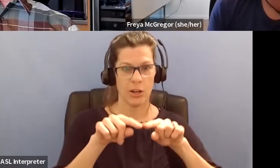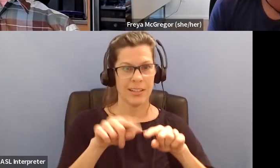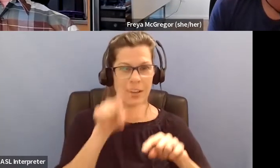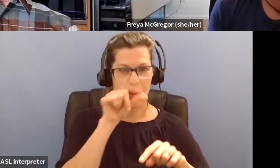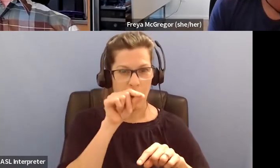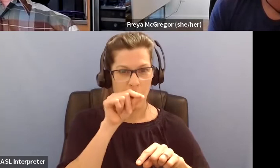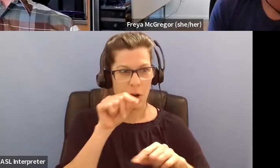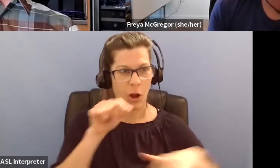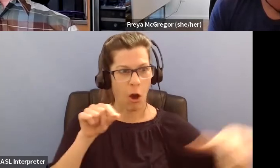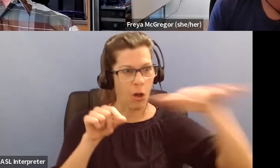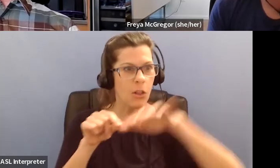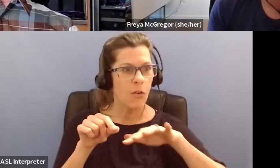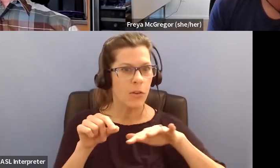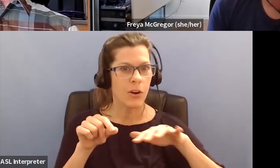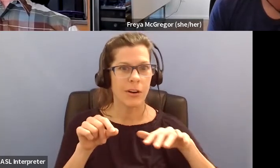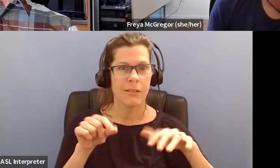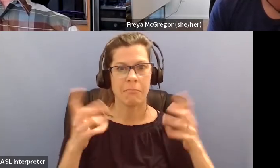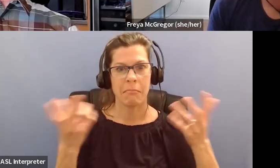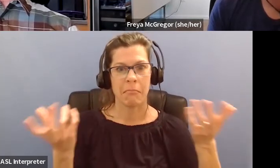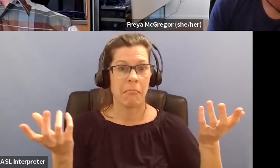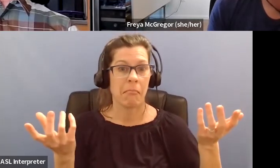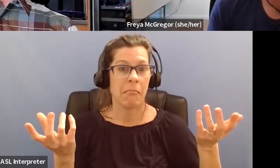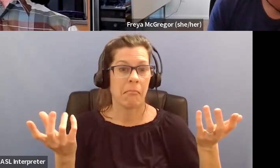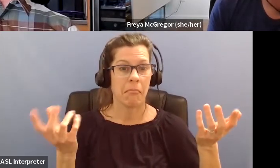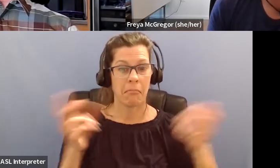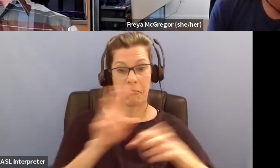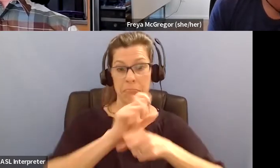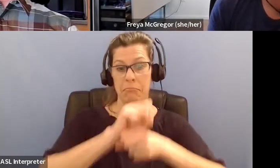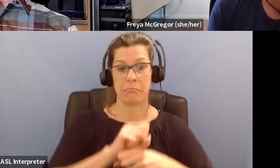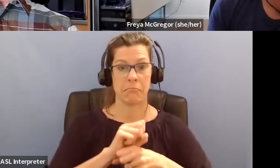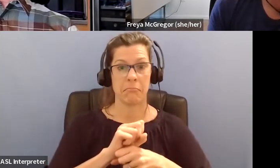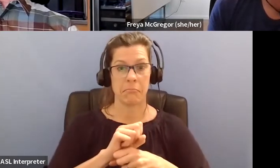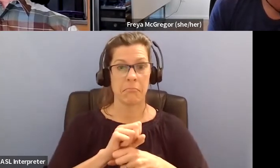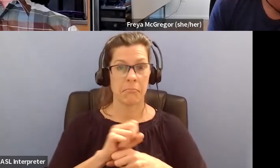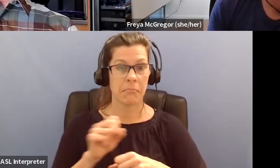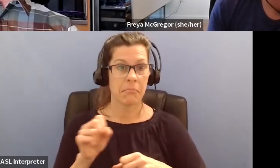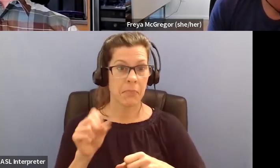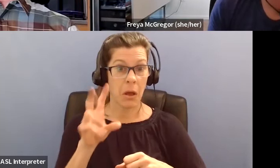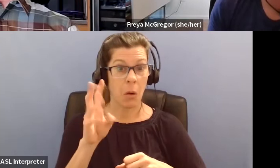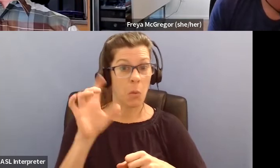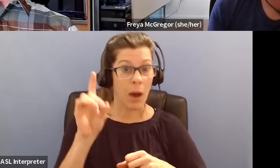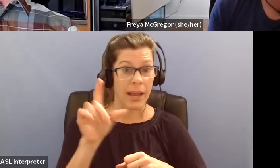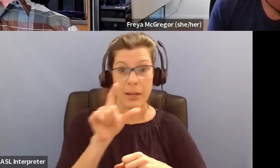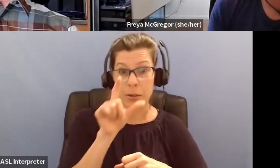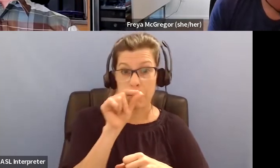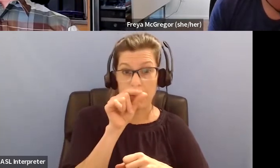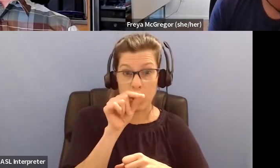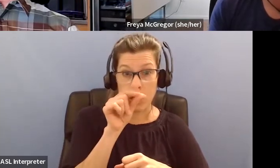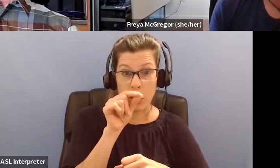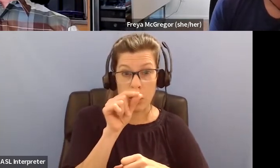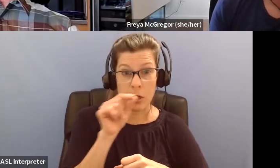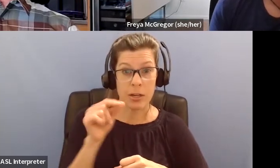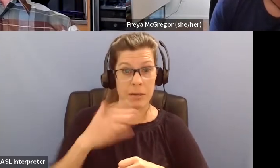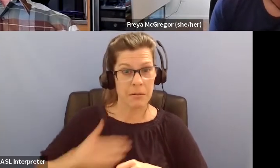It's like, oh yeah, they're birds, just like my dog. Well, but my dog isn't wild. My dog relies on me. My dog is domesticated.